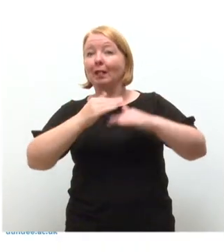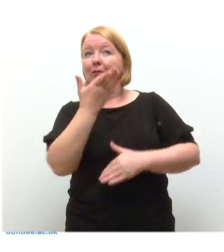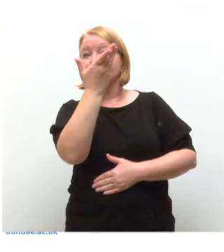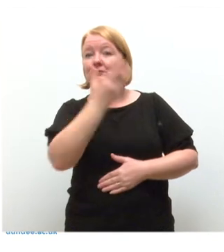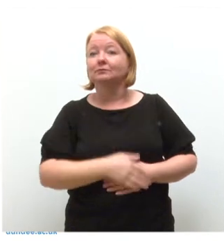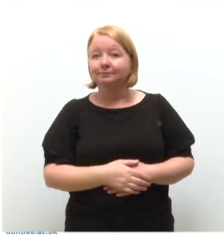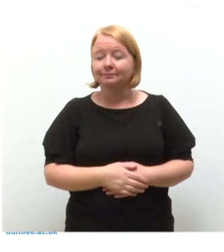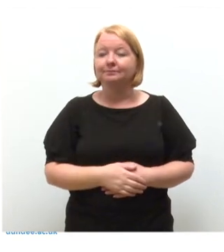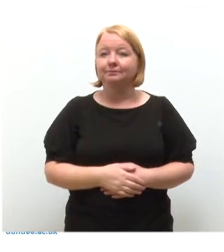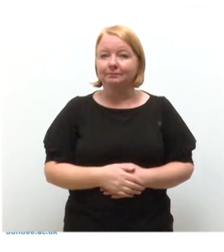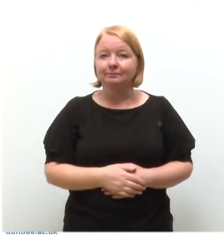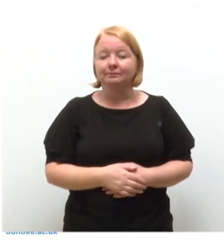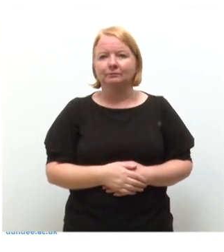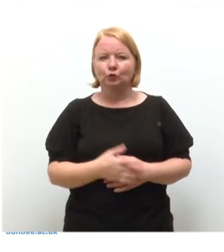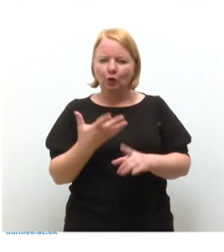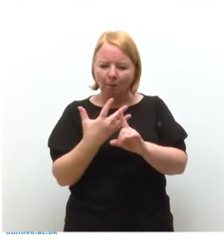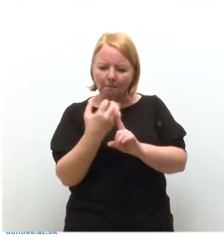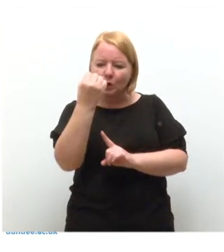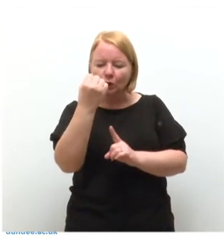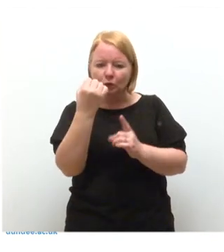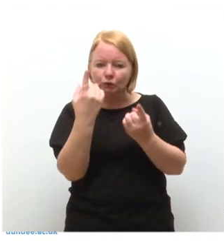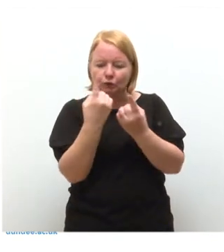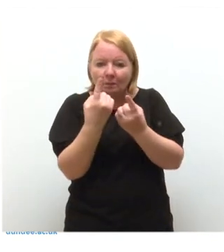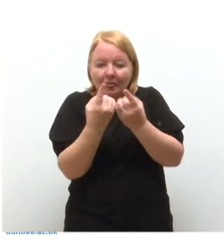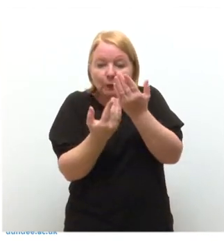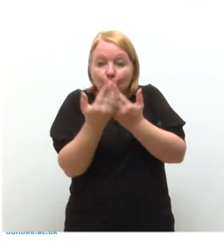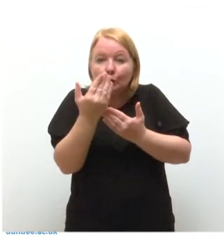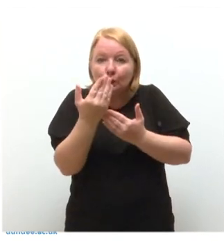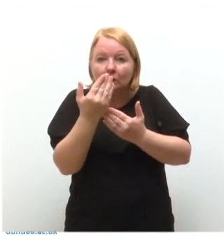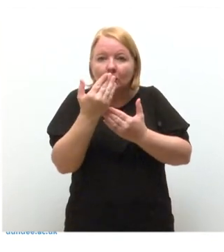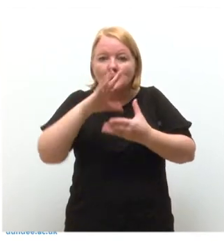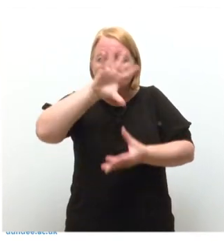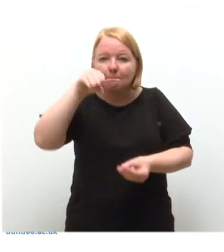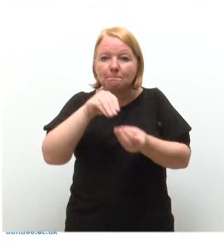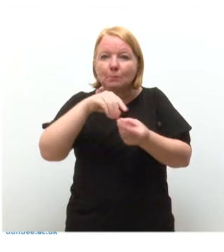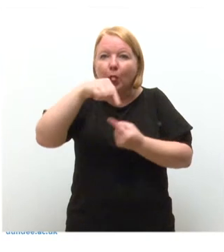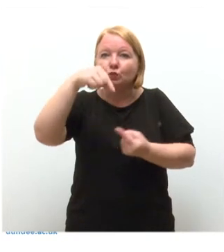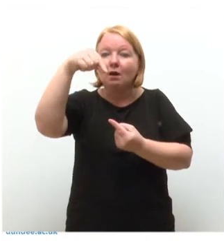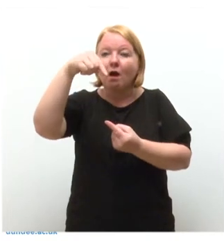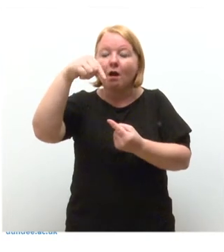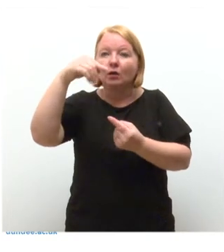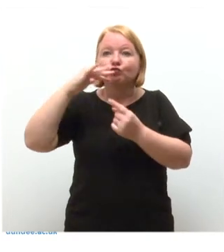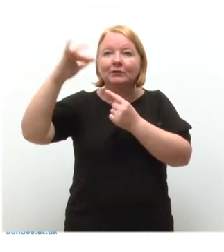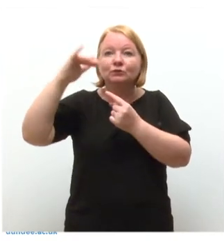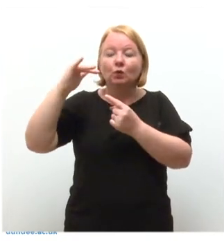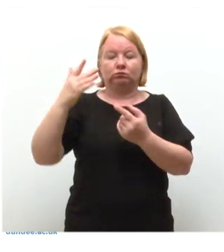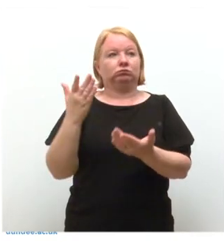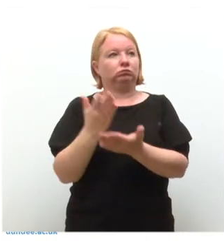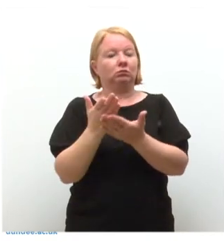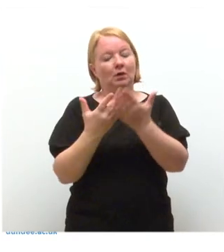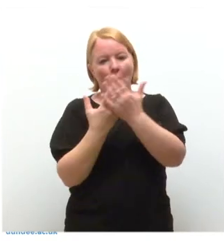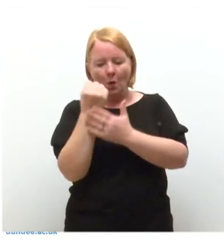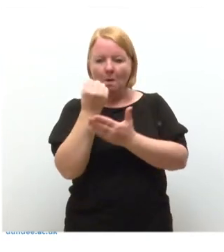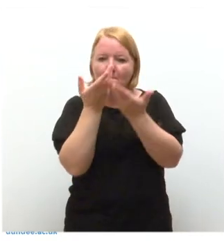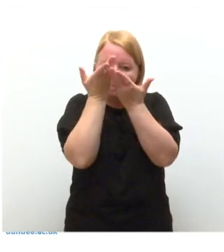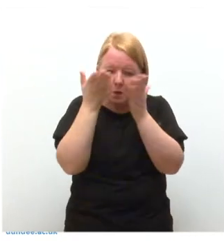She discovered something completely new. Radio pulsars. And her discovery opened up a whole new branch